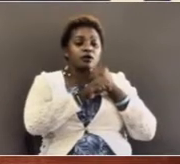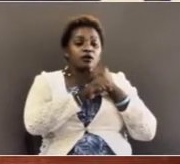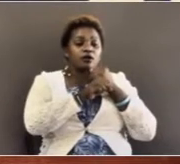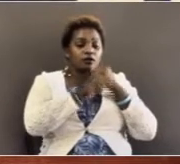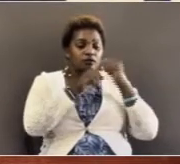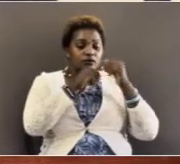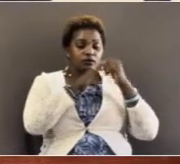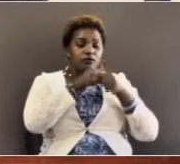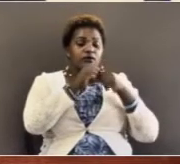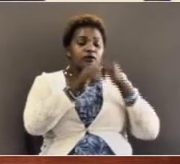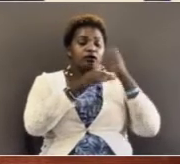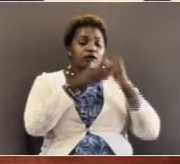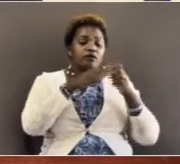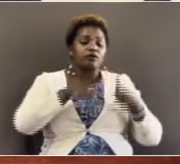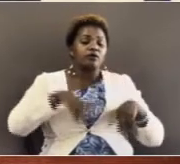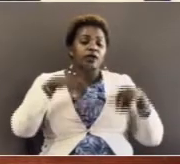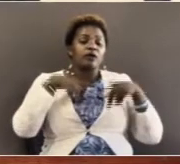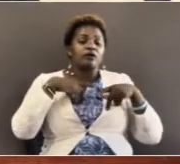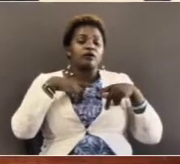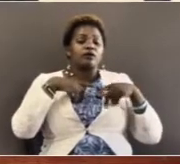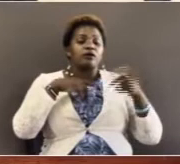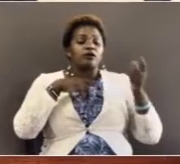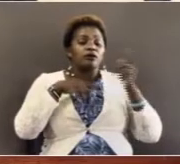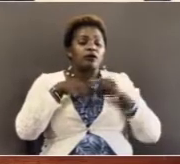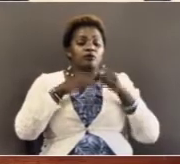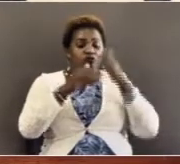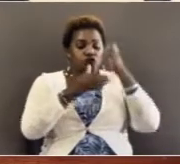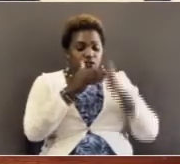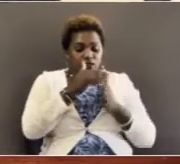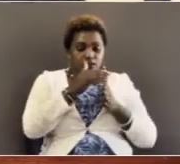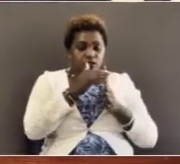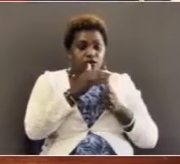temporary. So it came to an end.